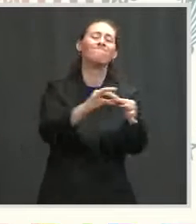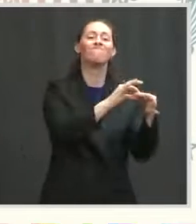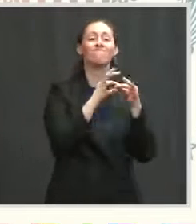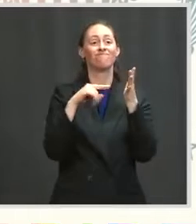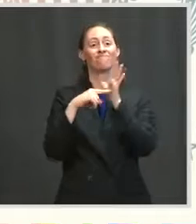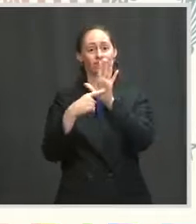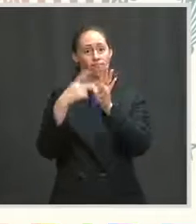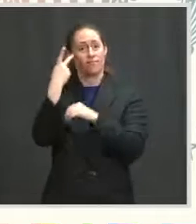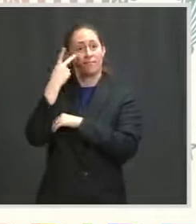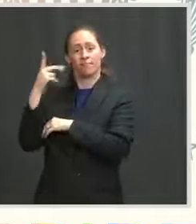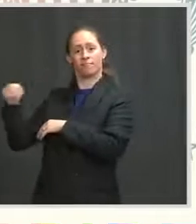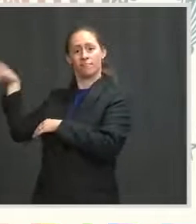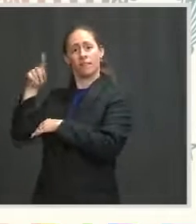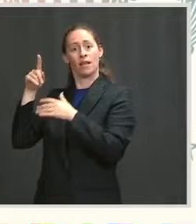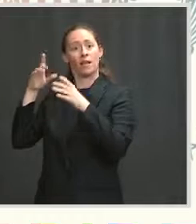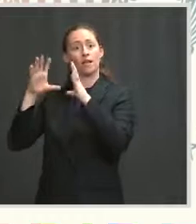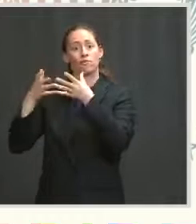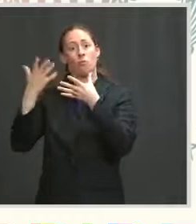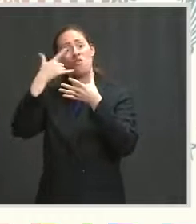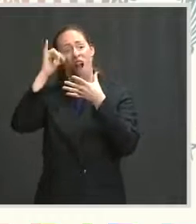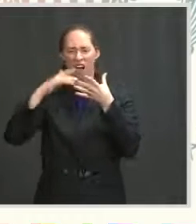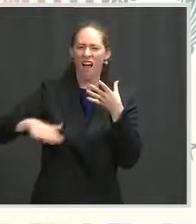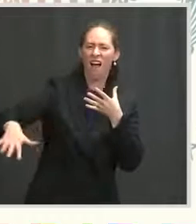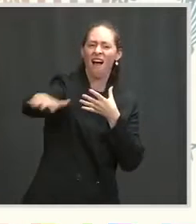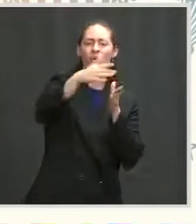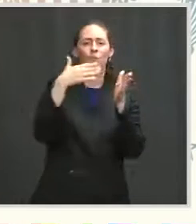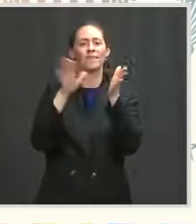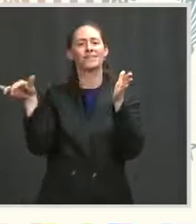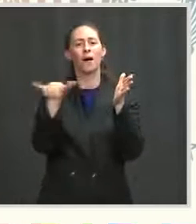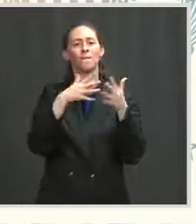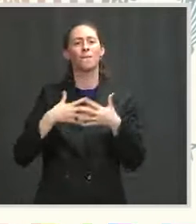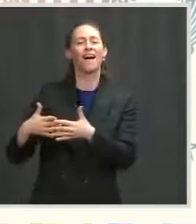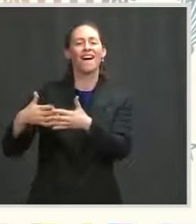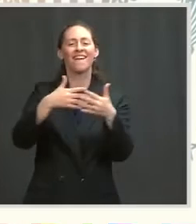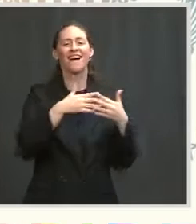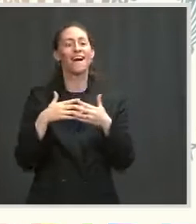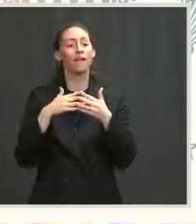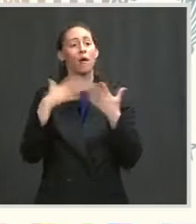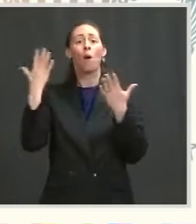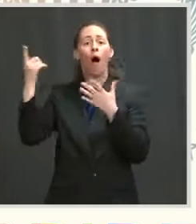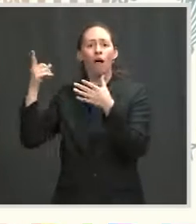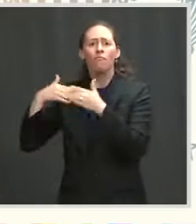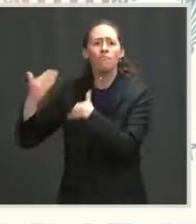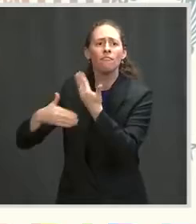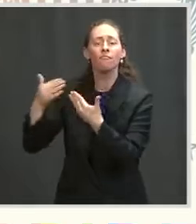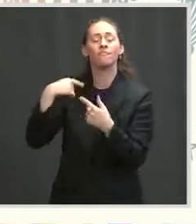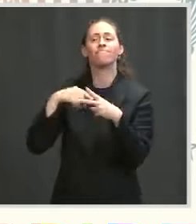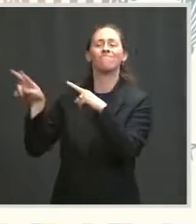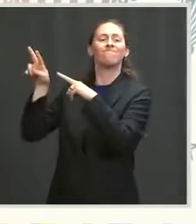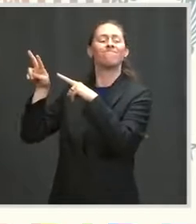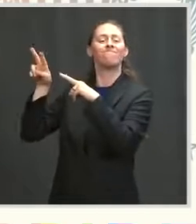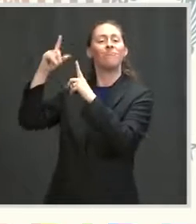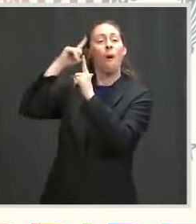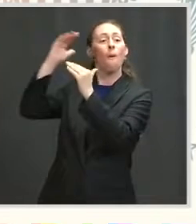And for all that he has done to help people see themselves in a new light of belonging and possibility on a point of personal privilege, I'd like to recognize my husband,